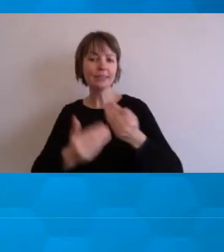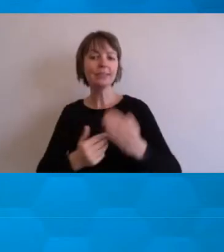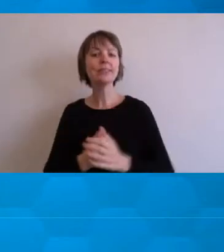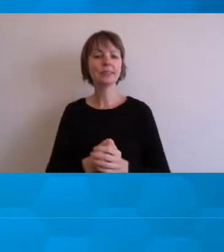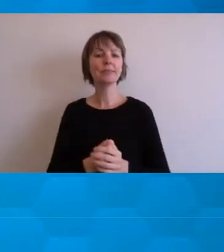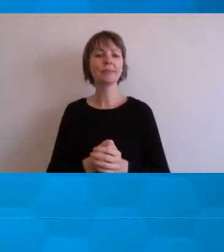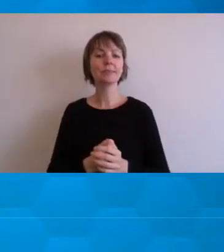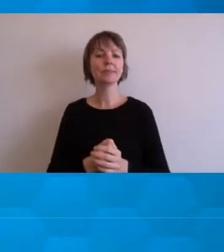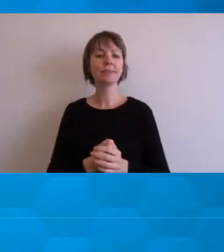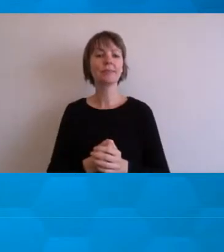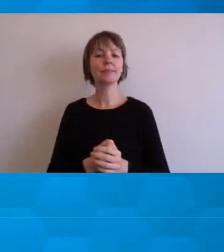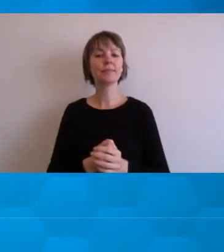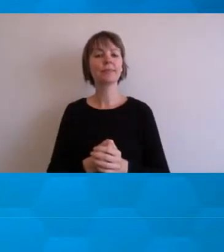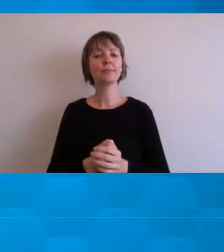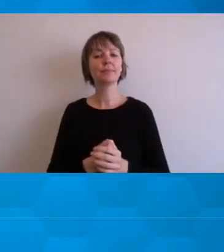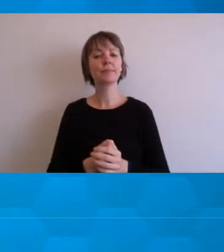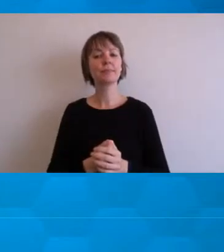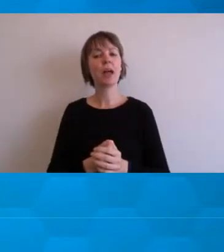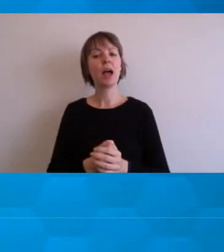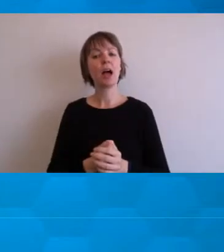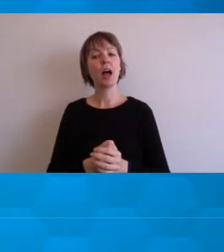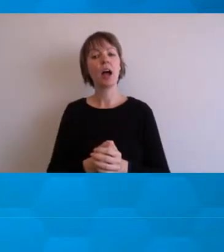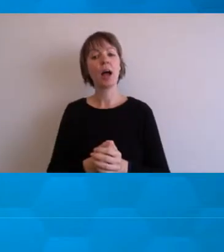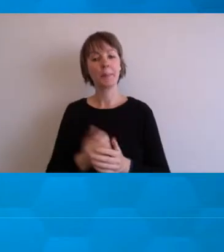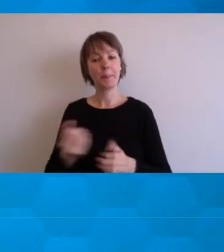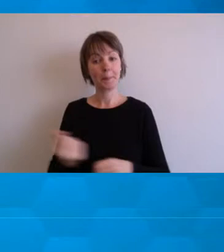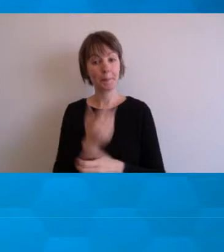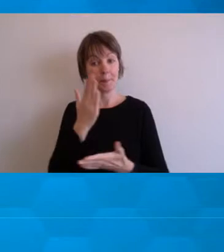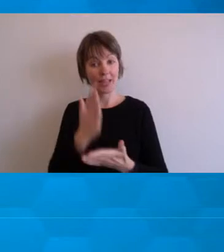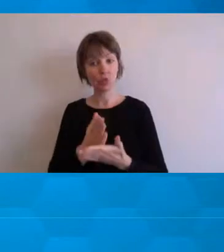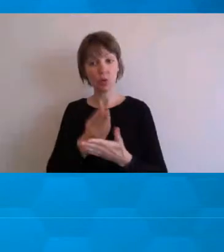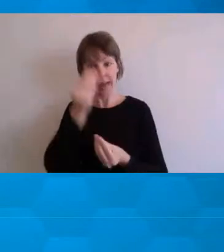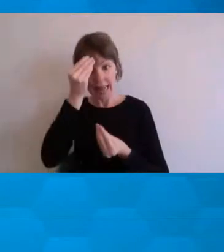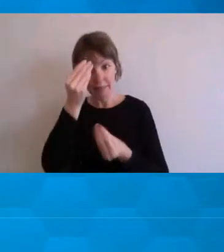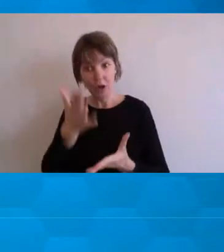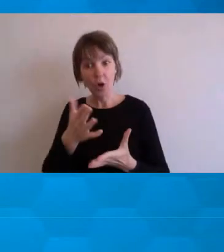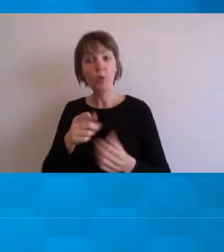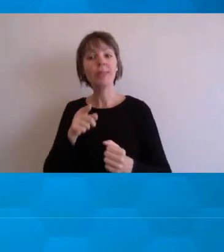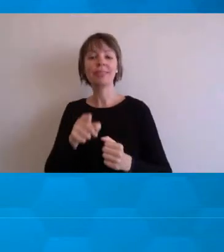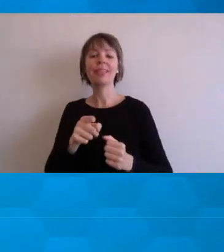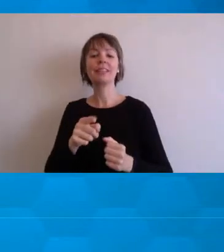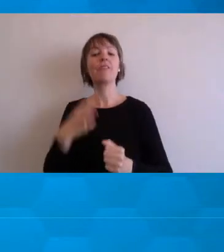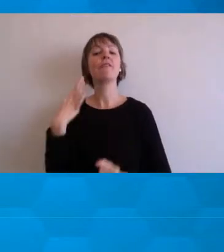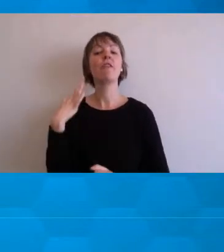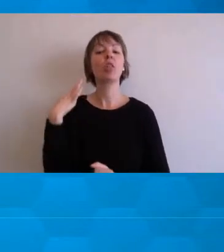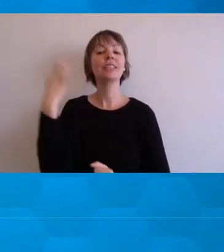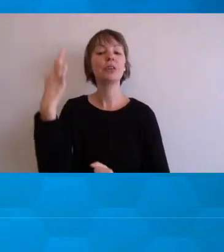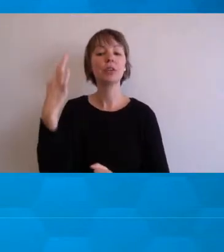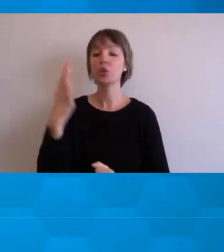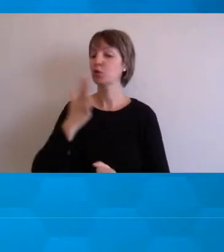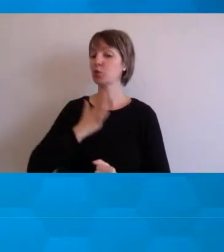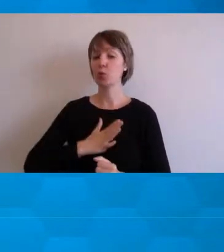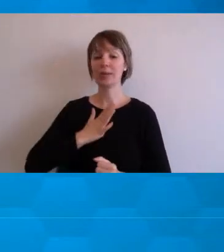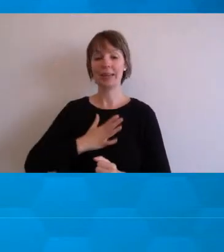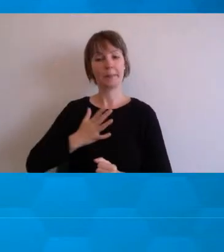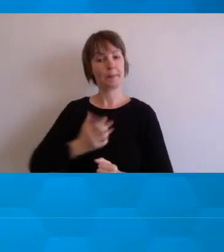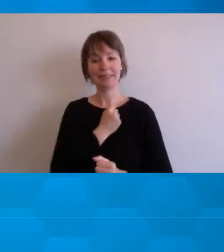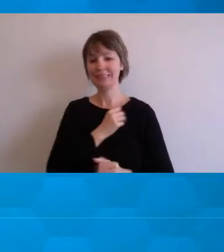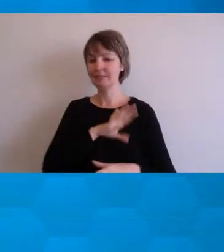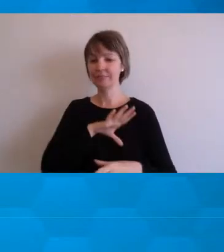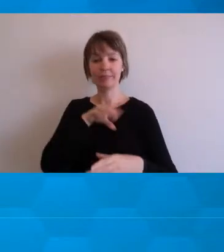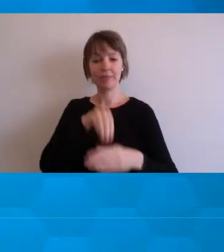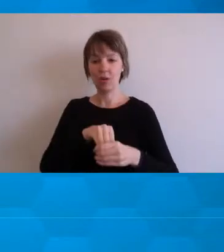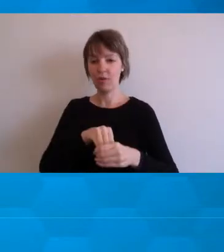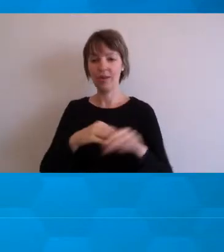reinforce that this is voluntary, that they don't need to do the IOK monitor, but that it's a way of